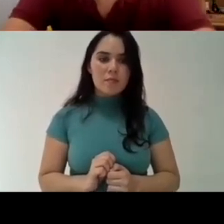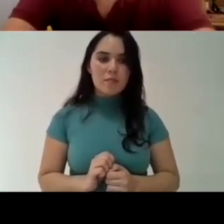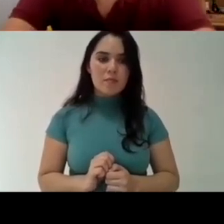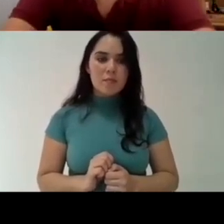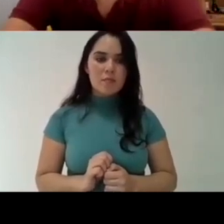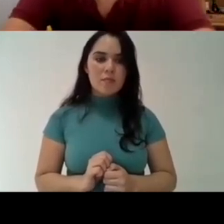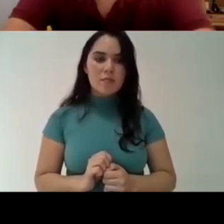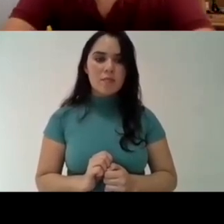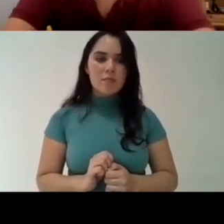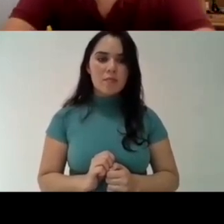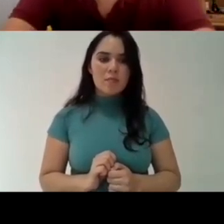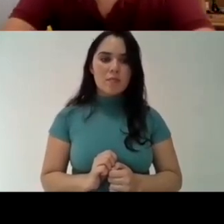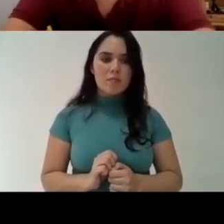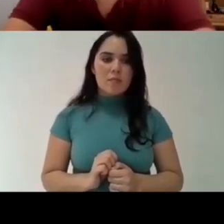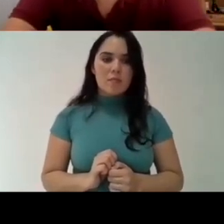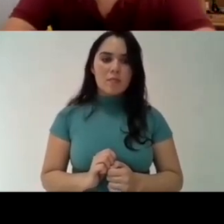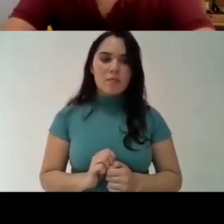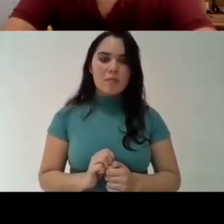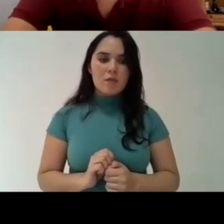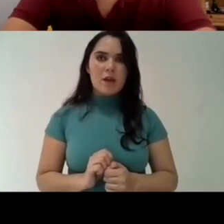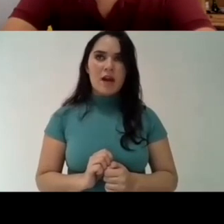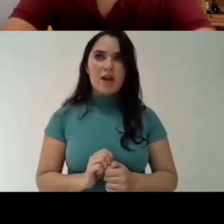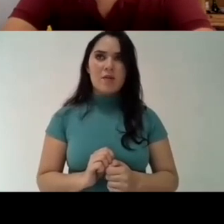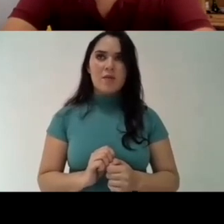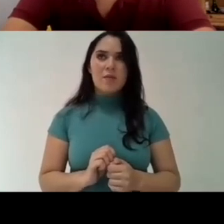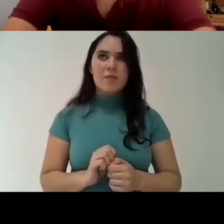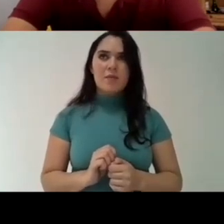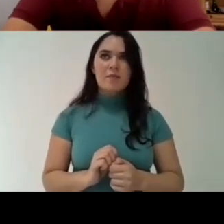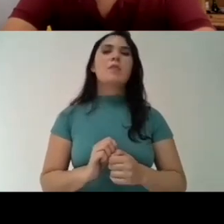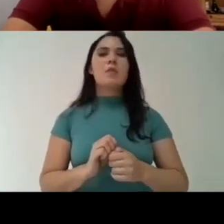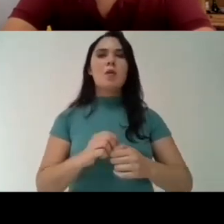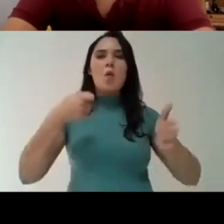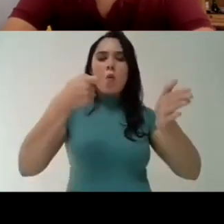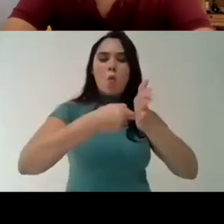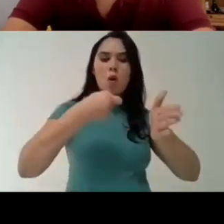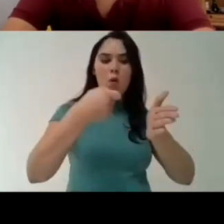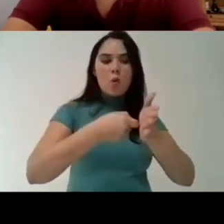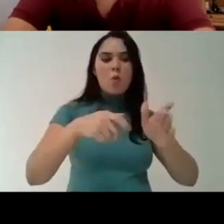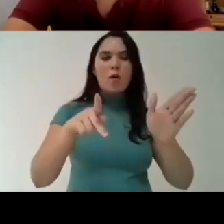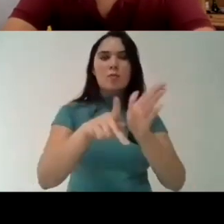different measures but also by uh cutting the budget so